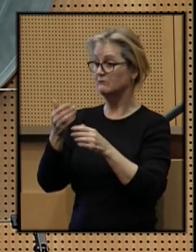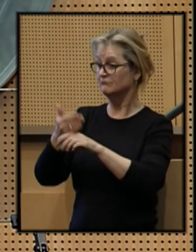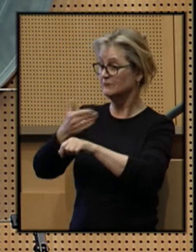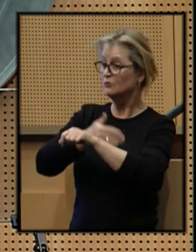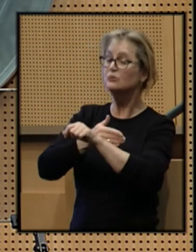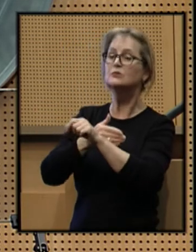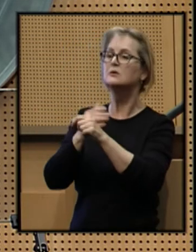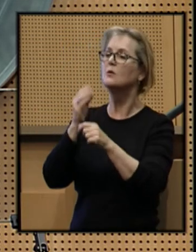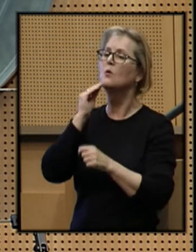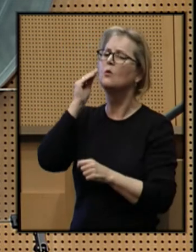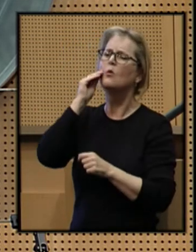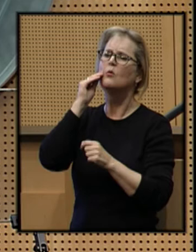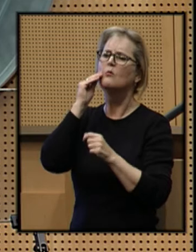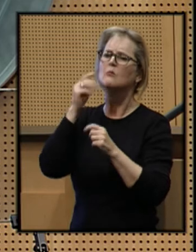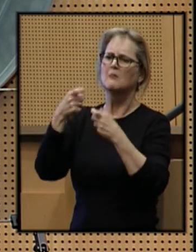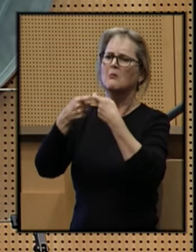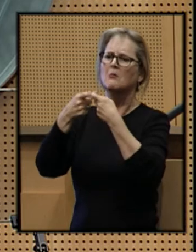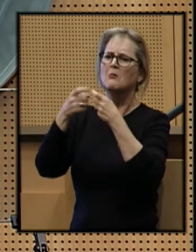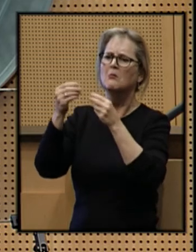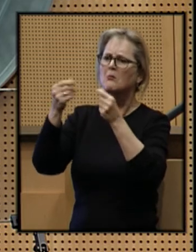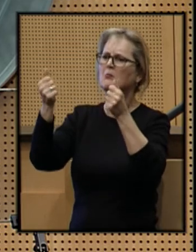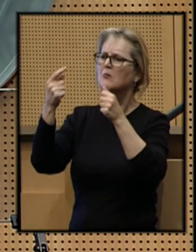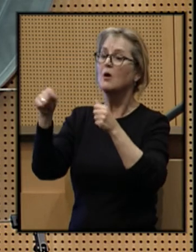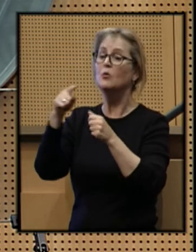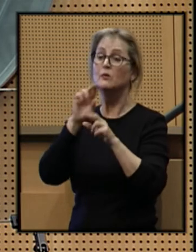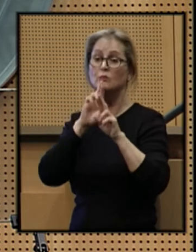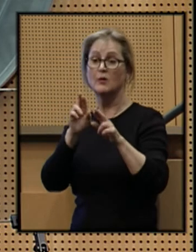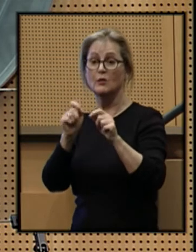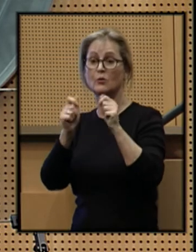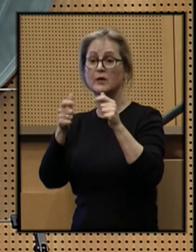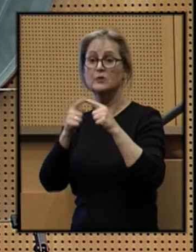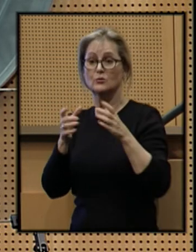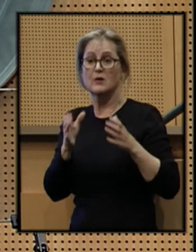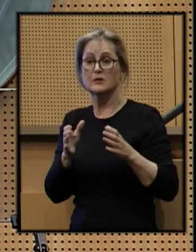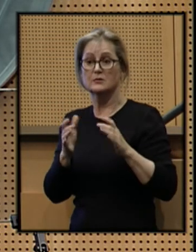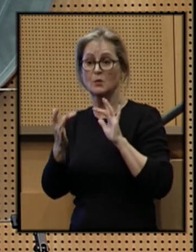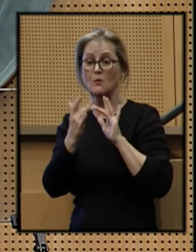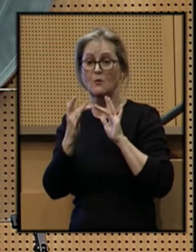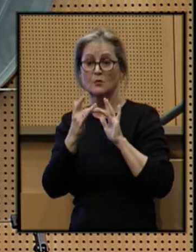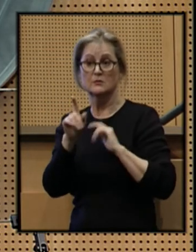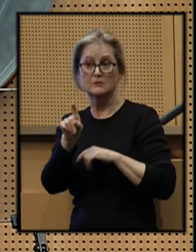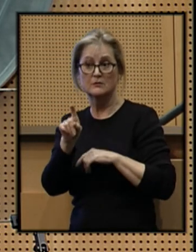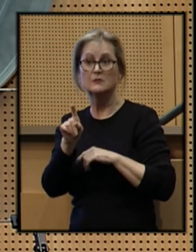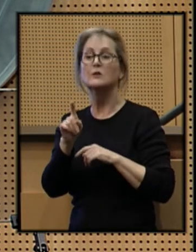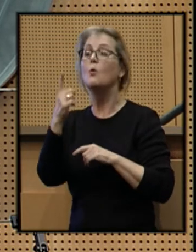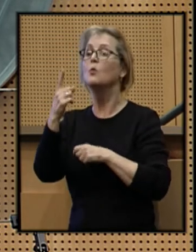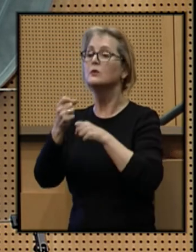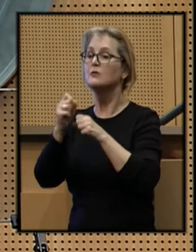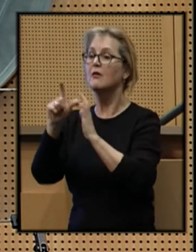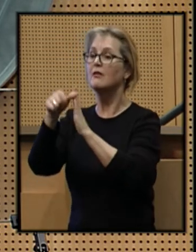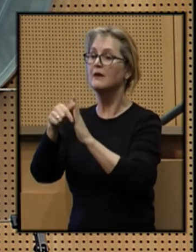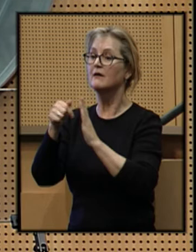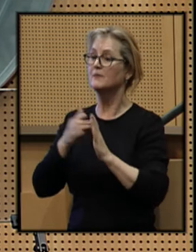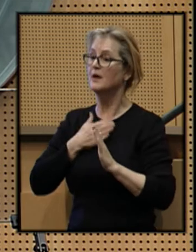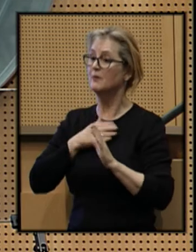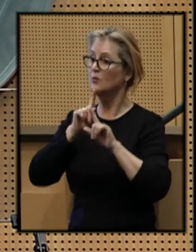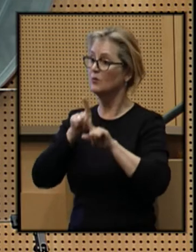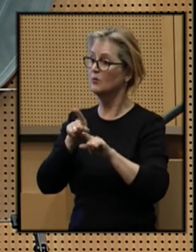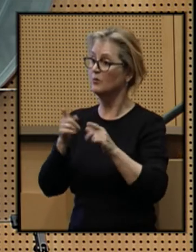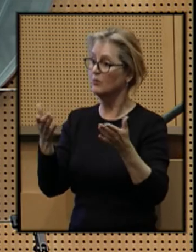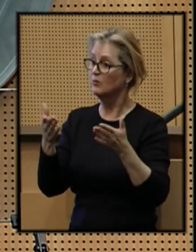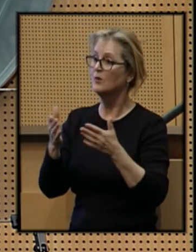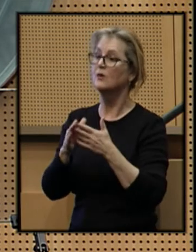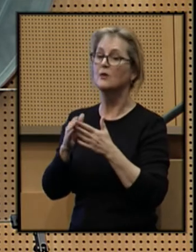energy efficiency? Are we responding quickly to customer calls? One year later, I'm happy to report